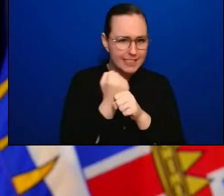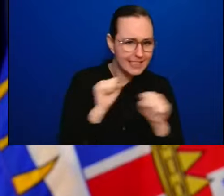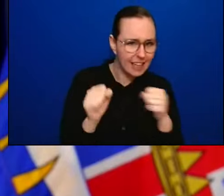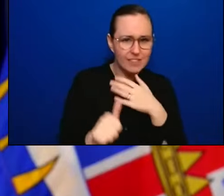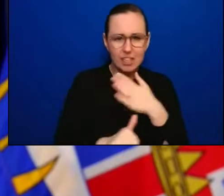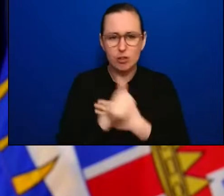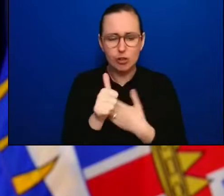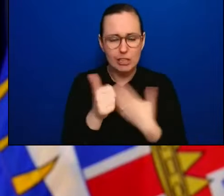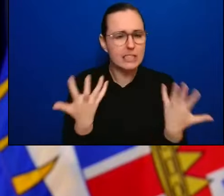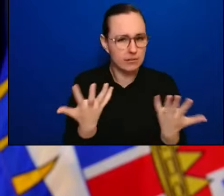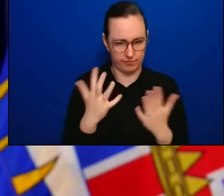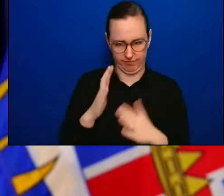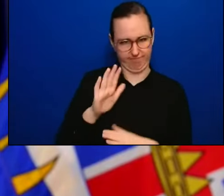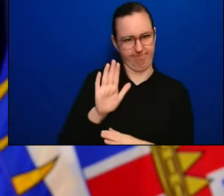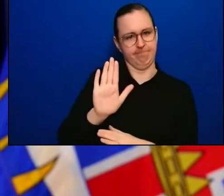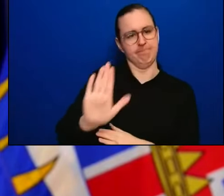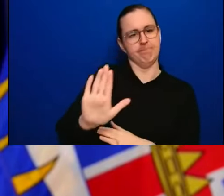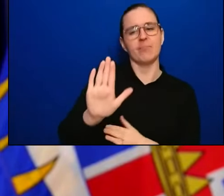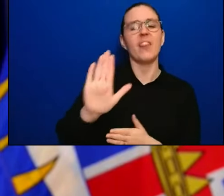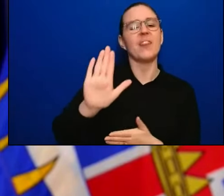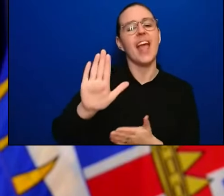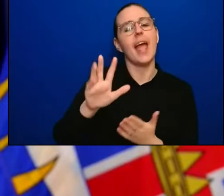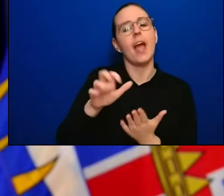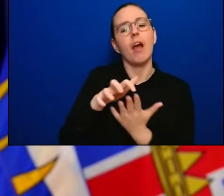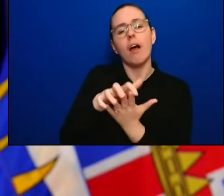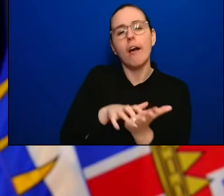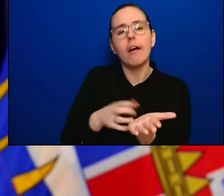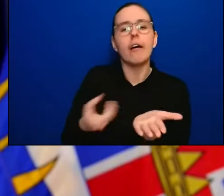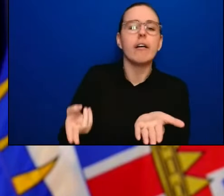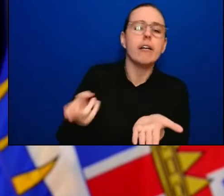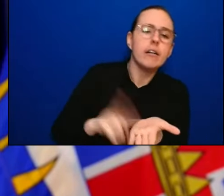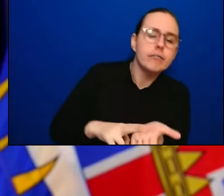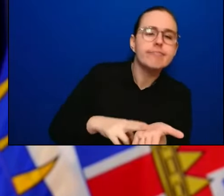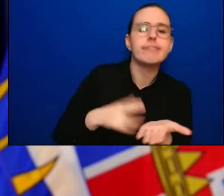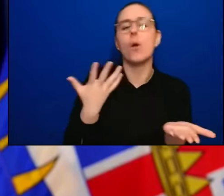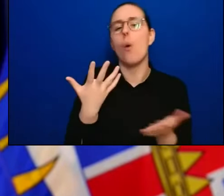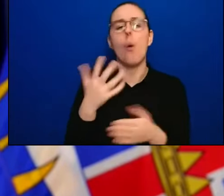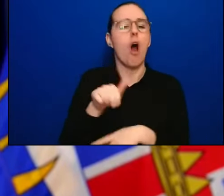own collective agreements and other employee employer agreements.